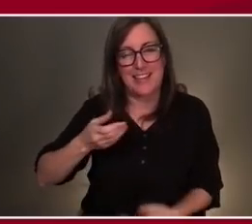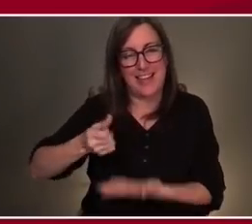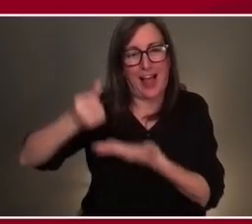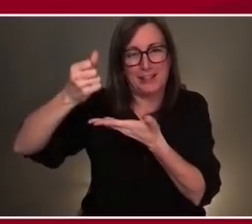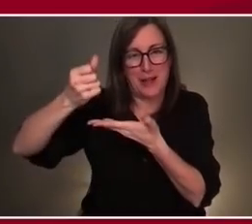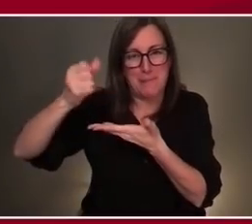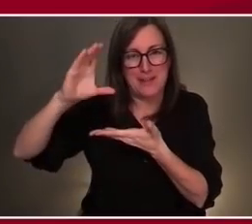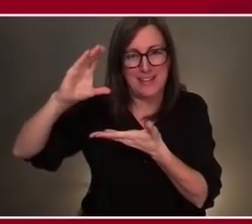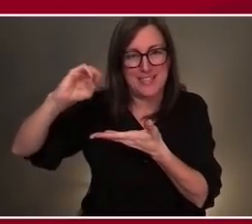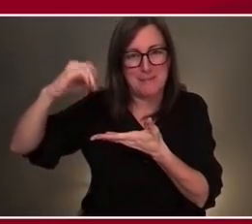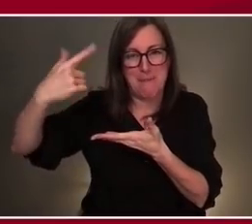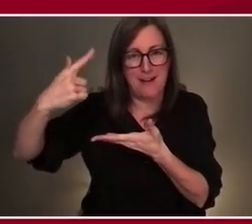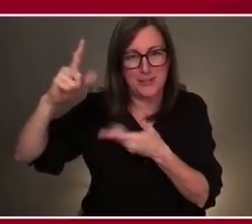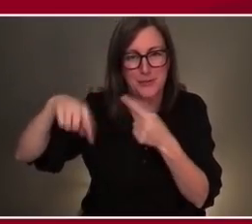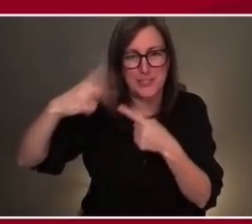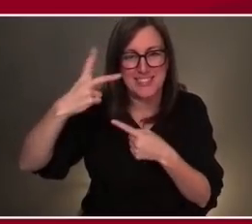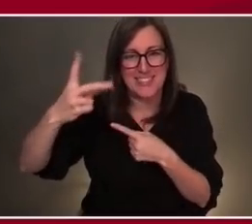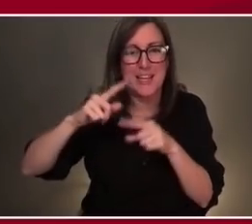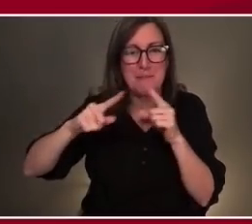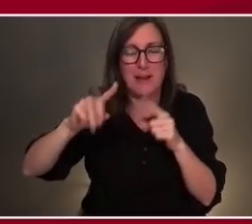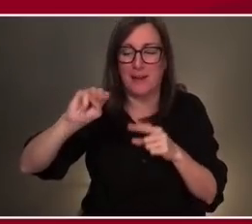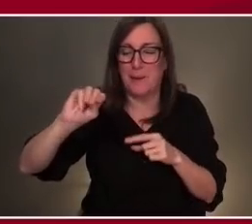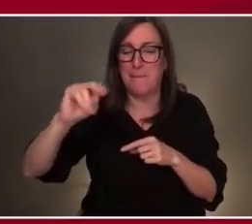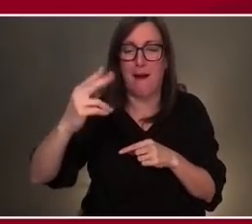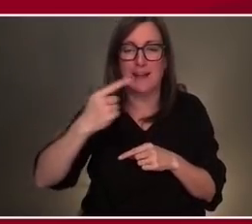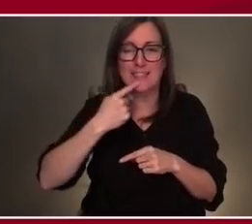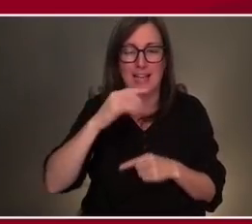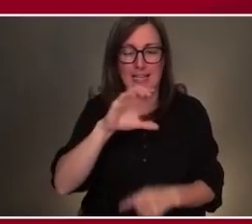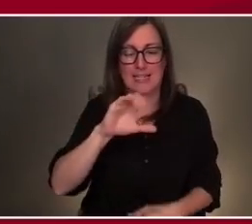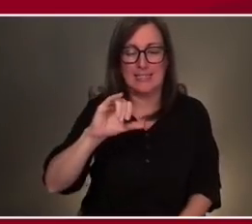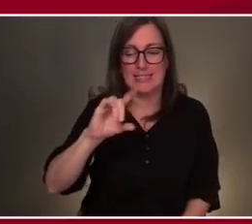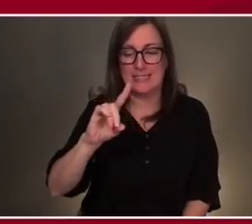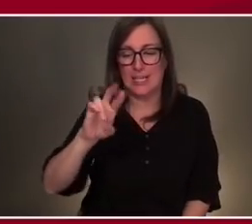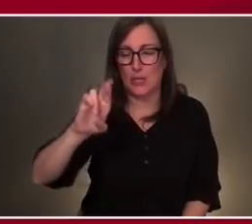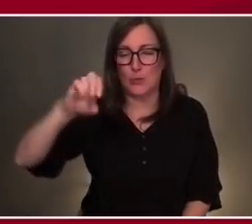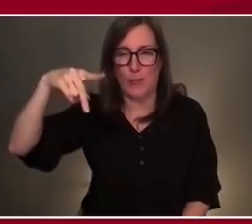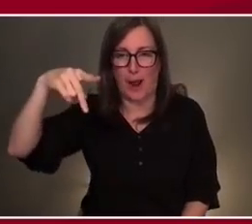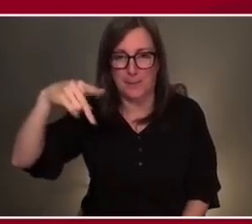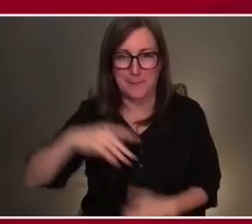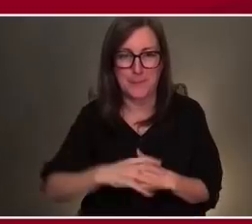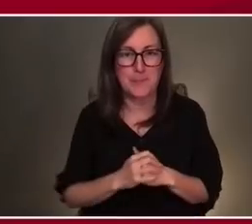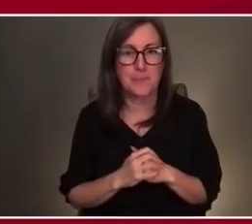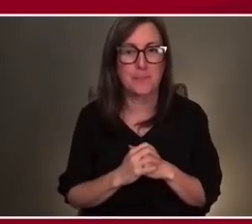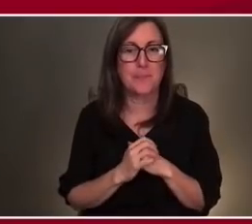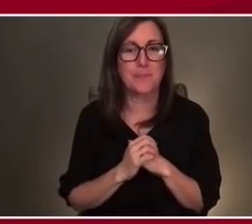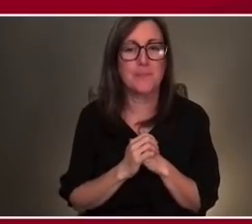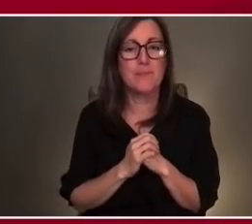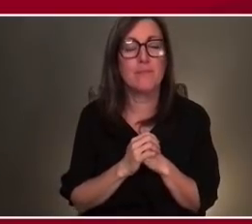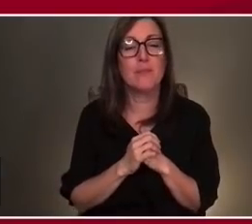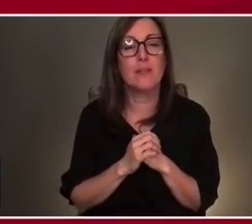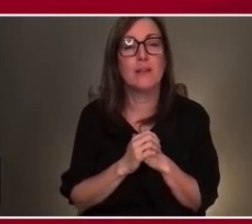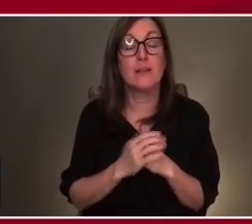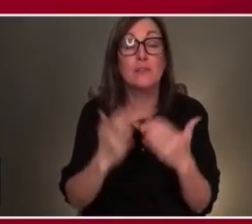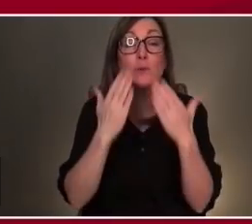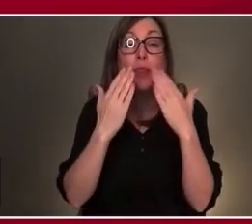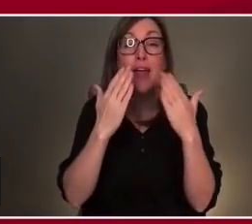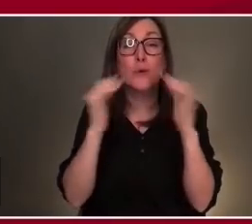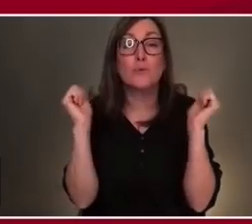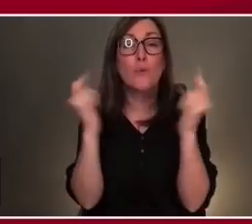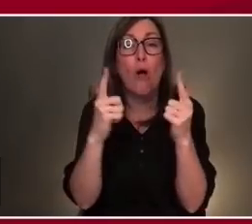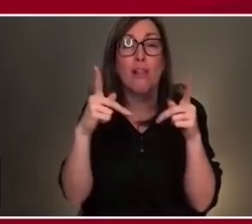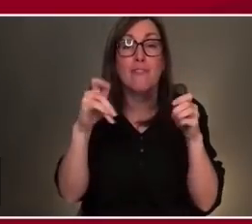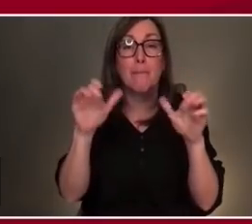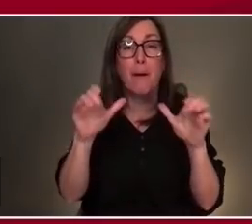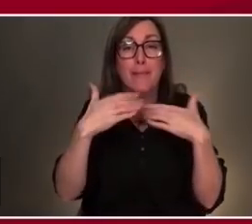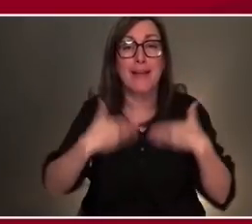And you, Mike, I think people have asked the question, how do I say thanks to the public health experts out there? How do I show